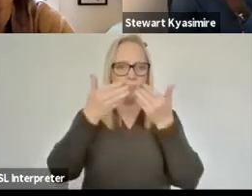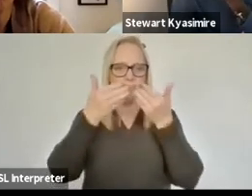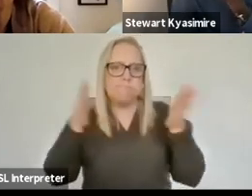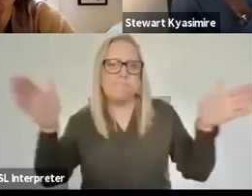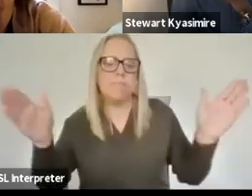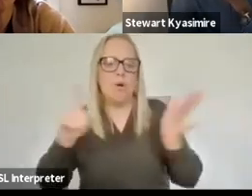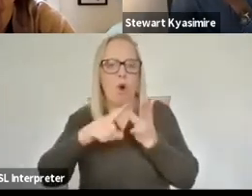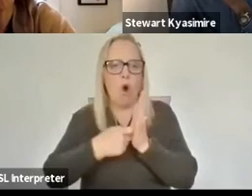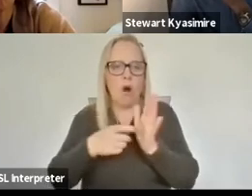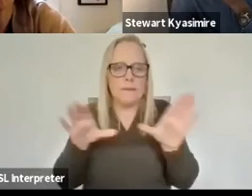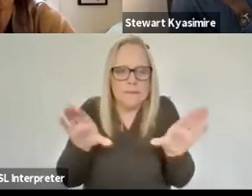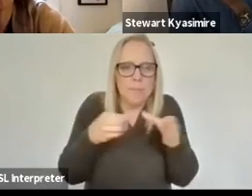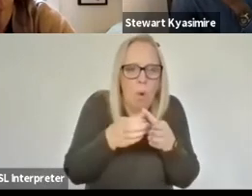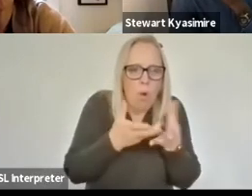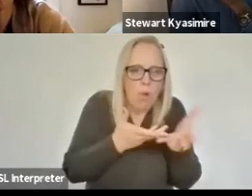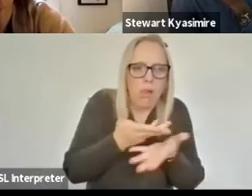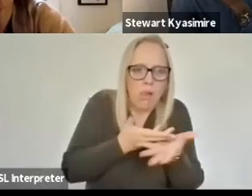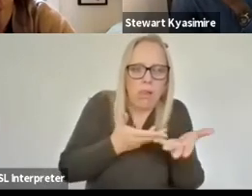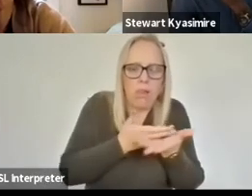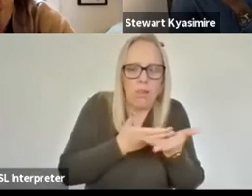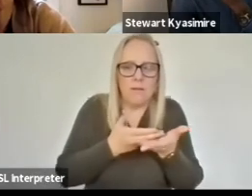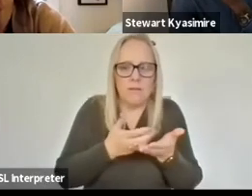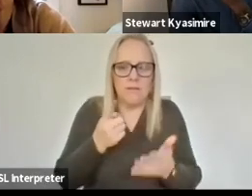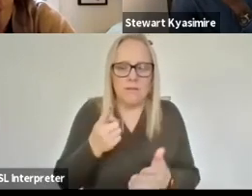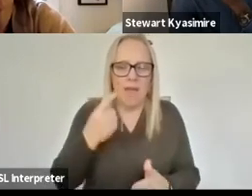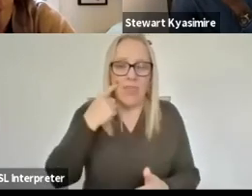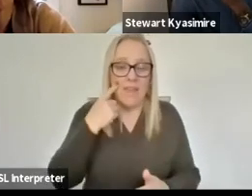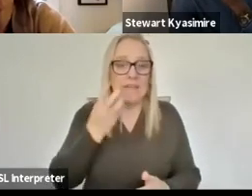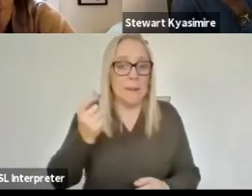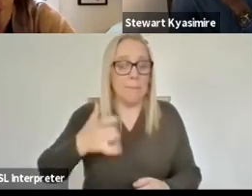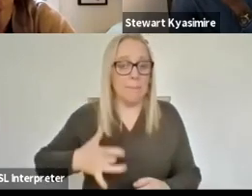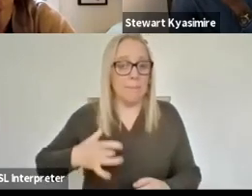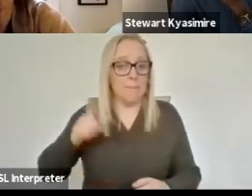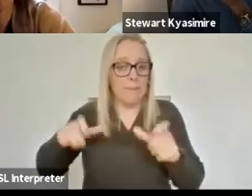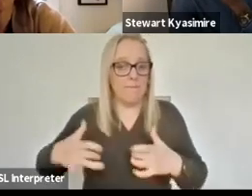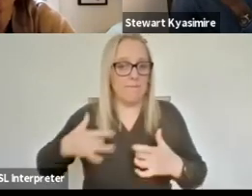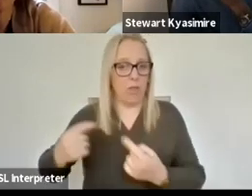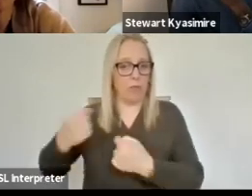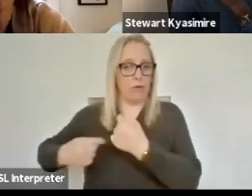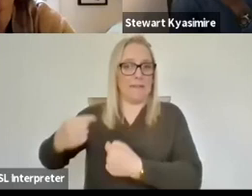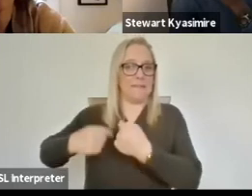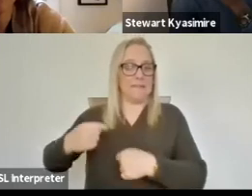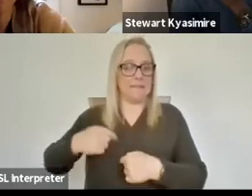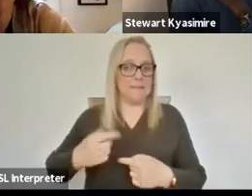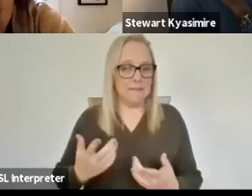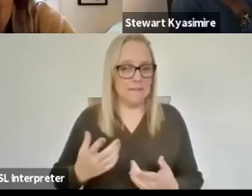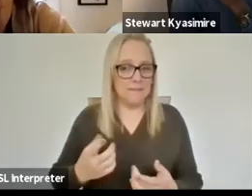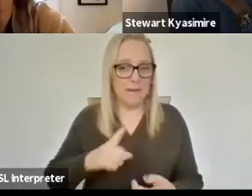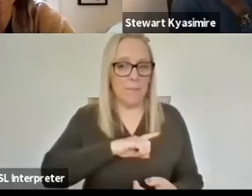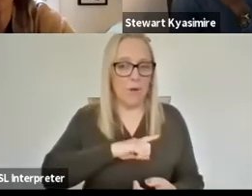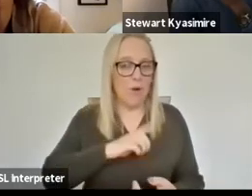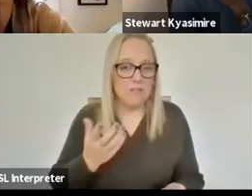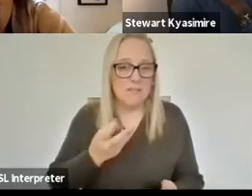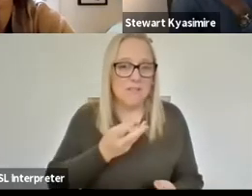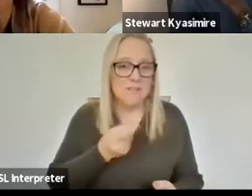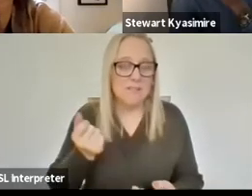spaces and i think that's a threat to some people within the arts and culture seem because some people just frankly don't